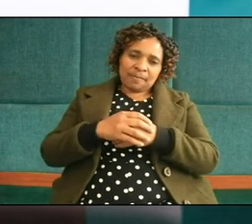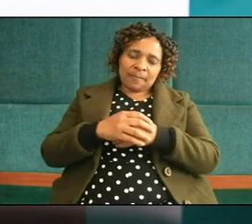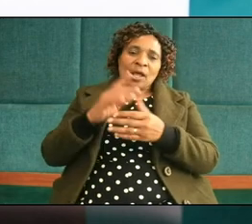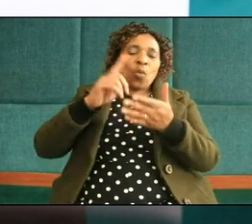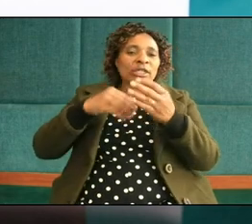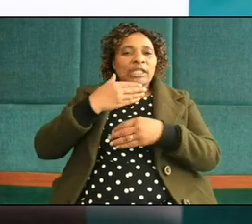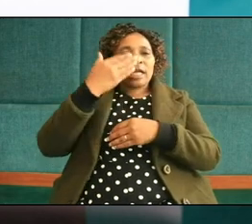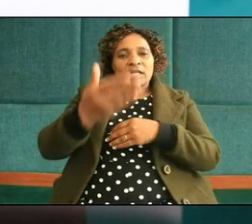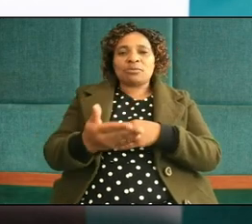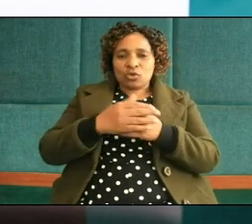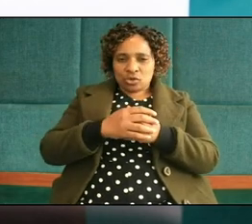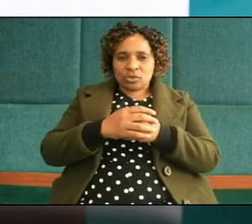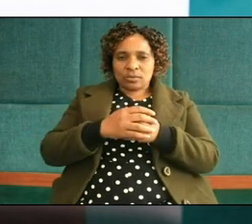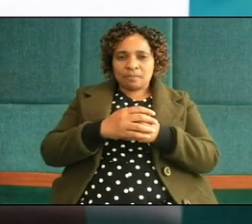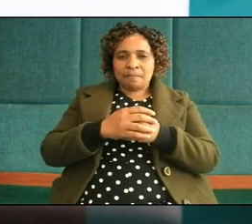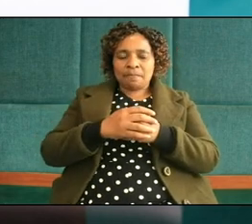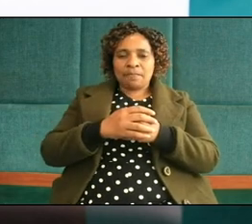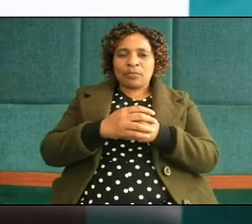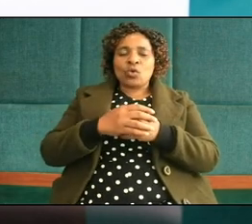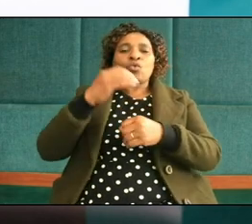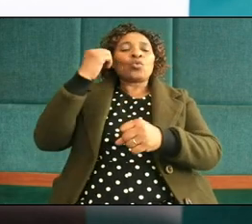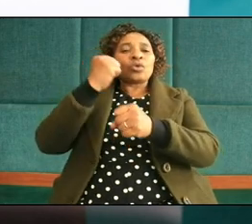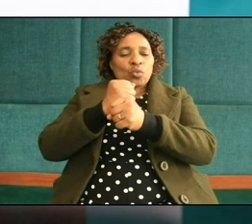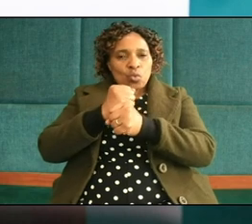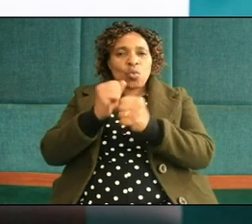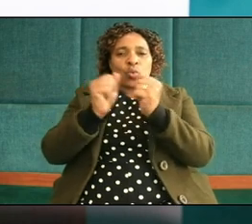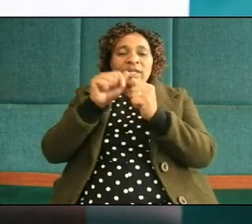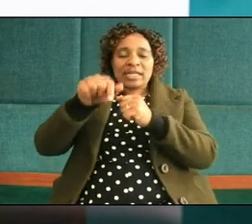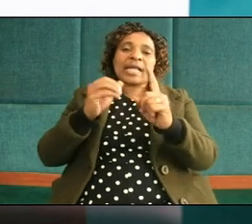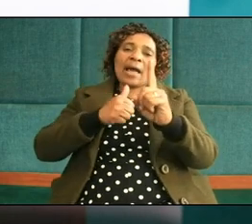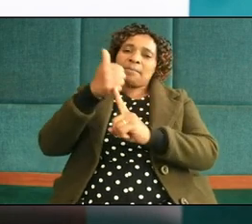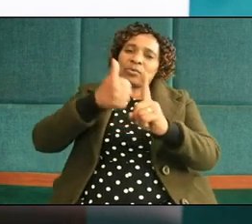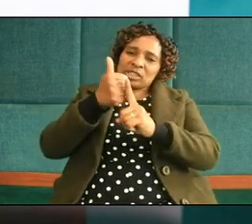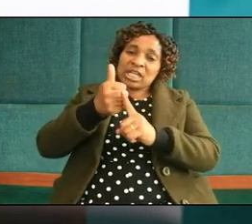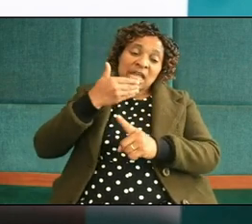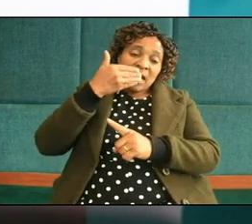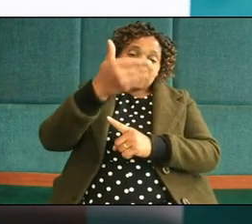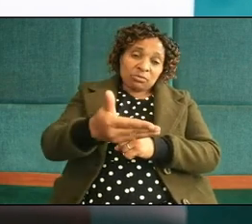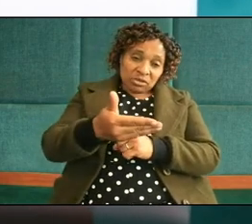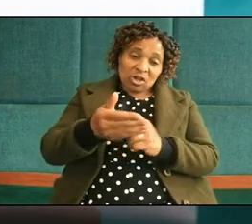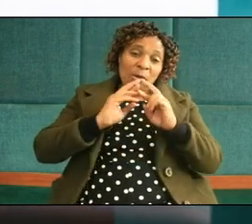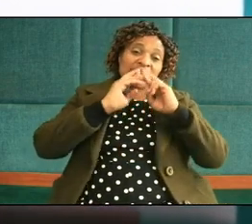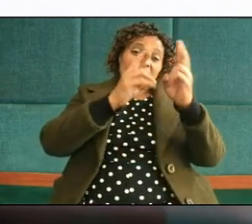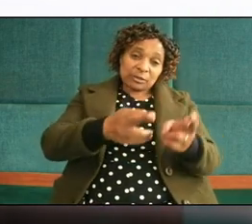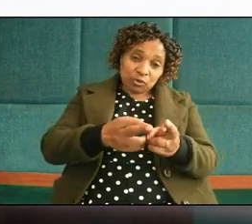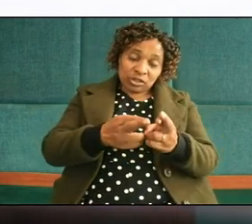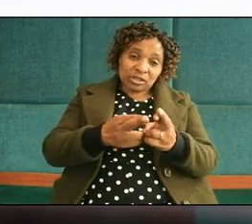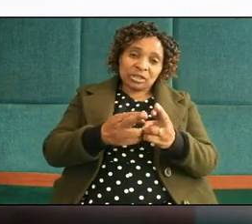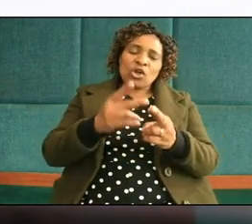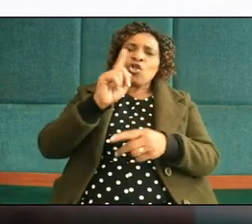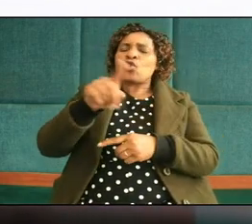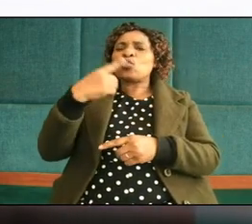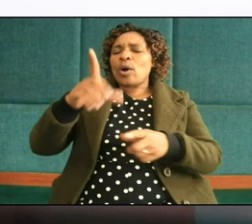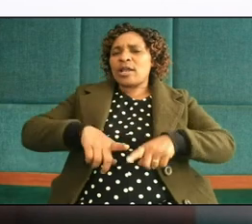we give to this abuse what is the response we give to those who are living with